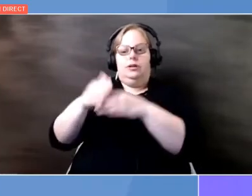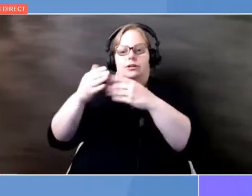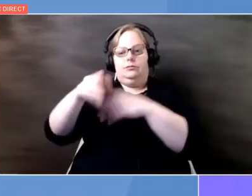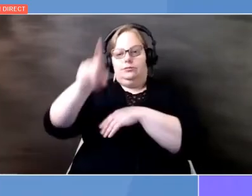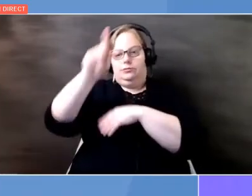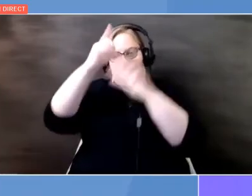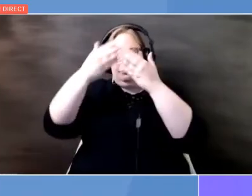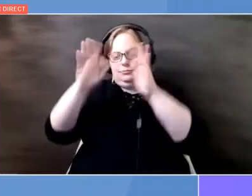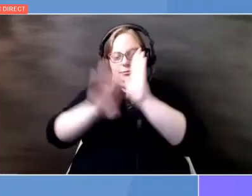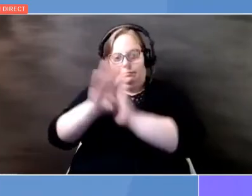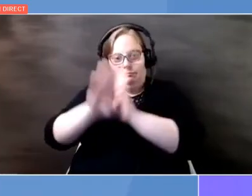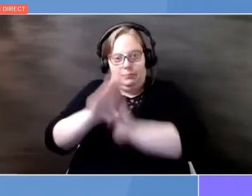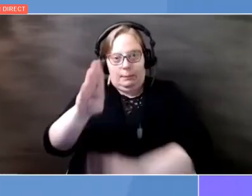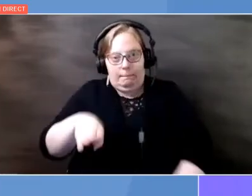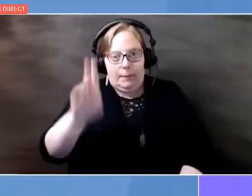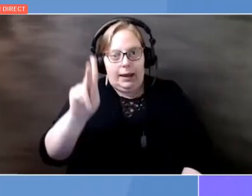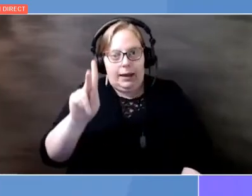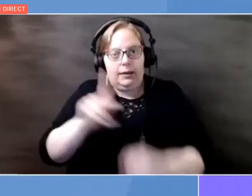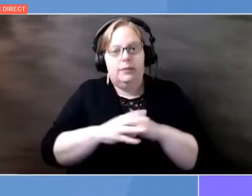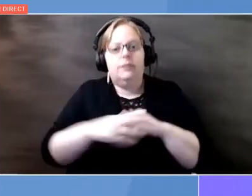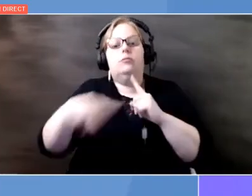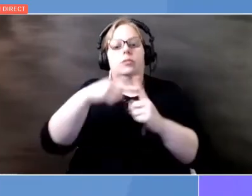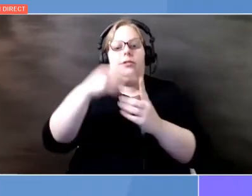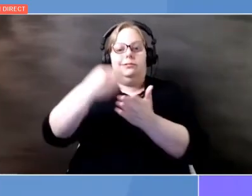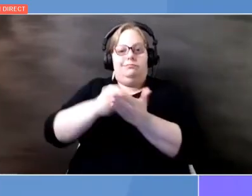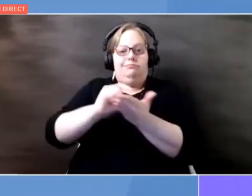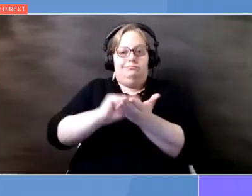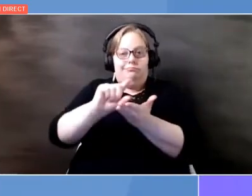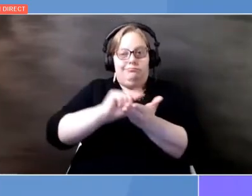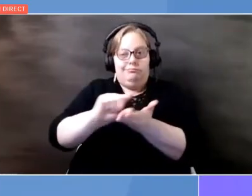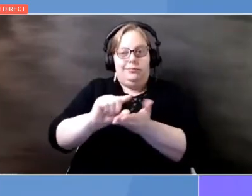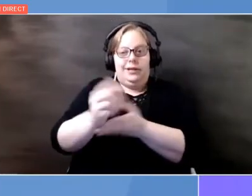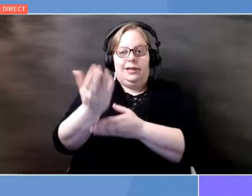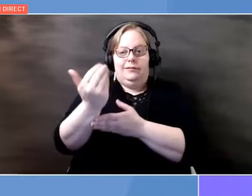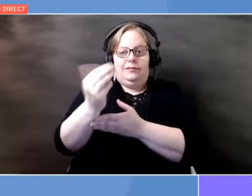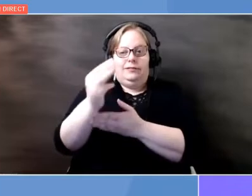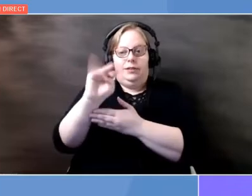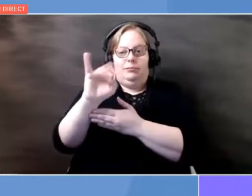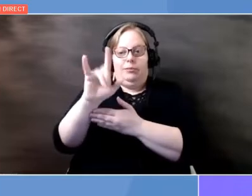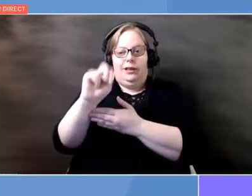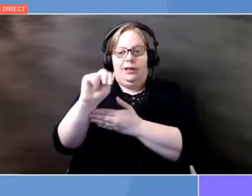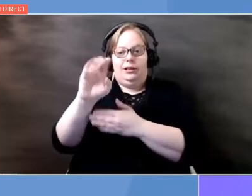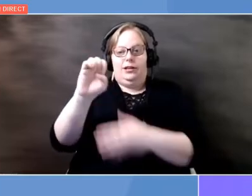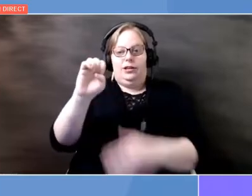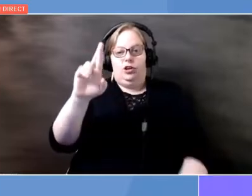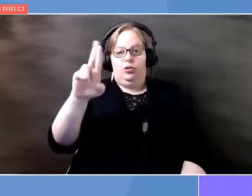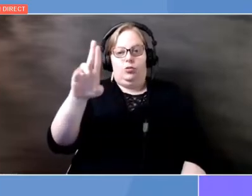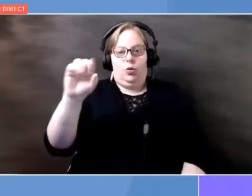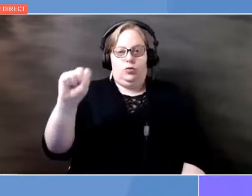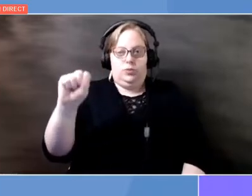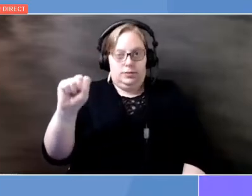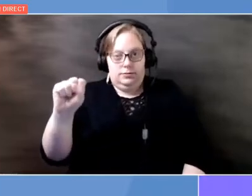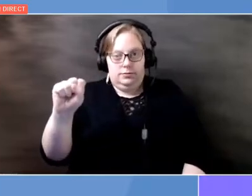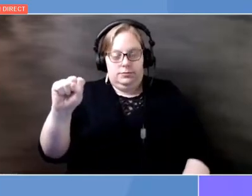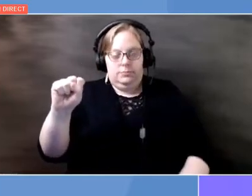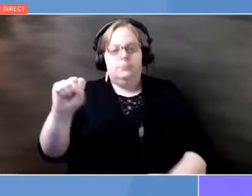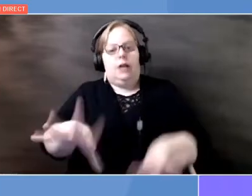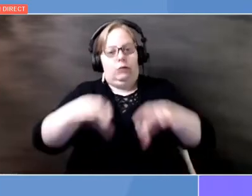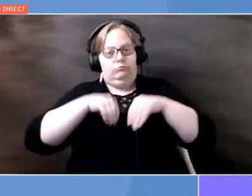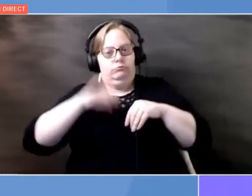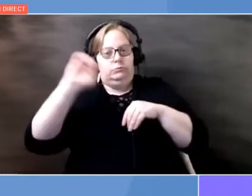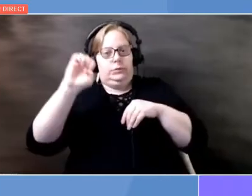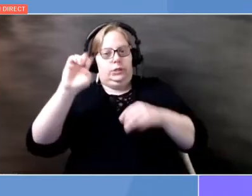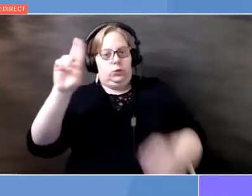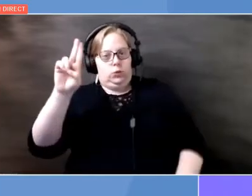and a subsidy of 15 million euros that was undertaken by the European Union, Latin American investment